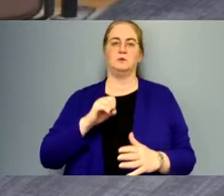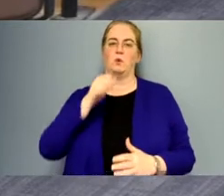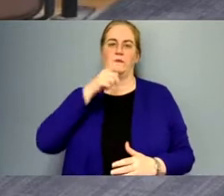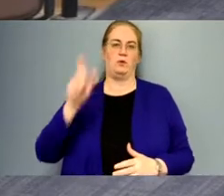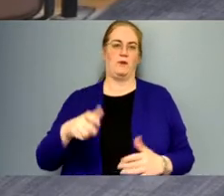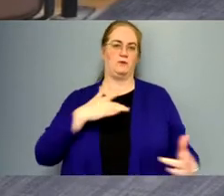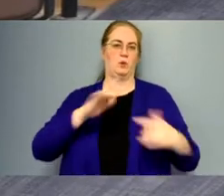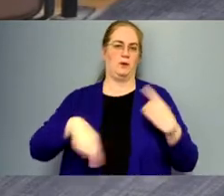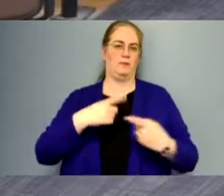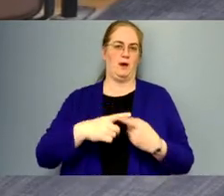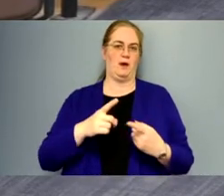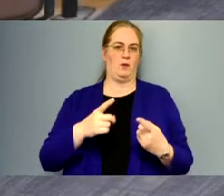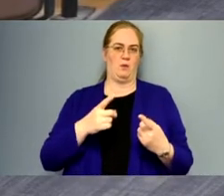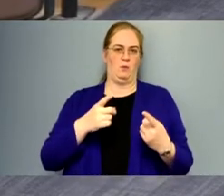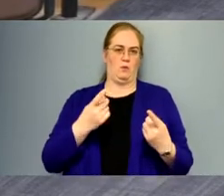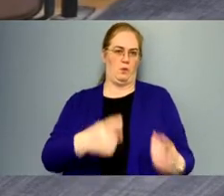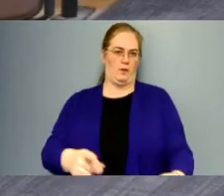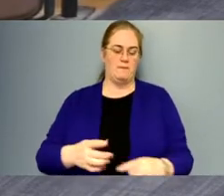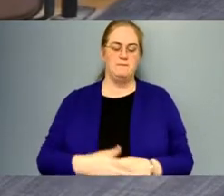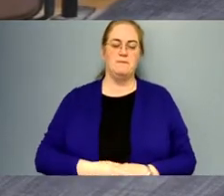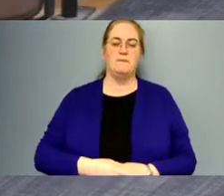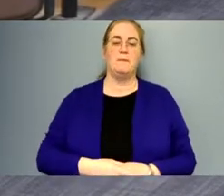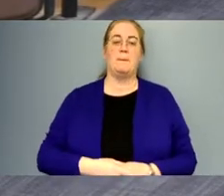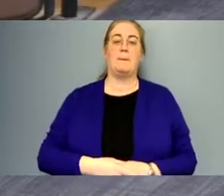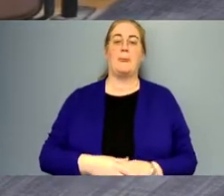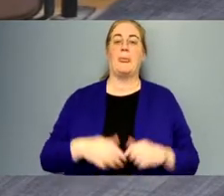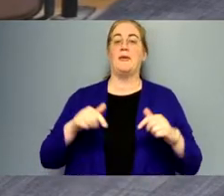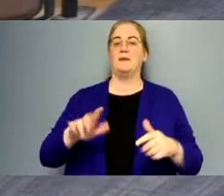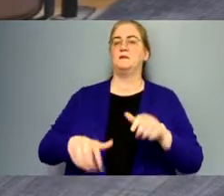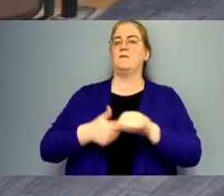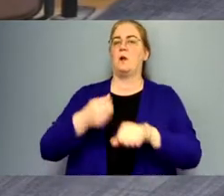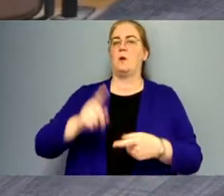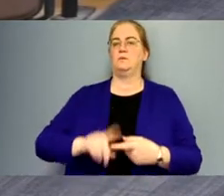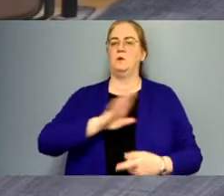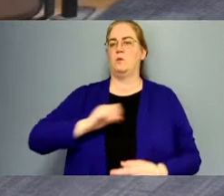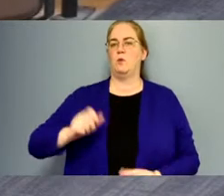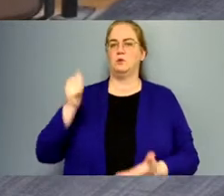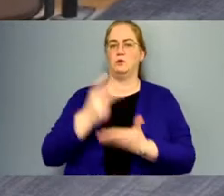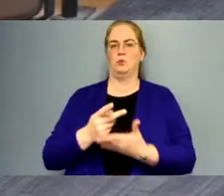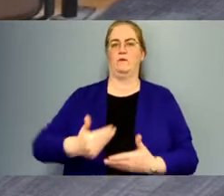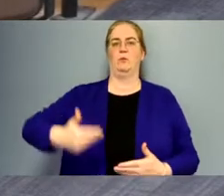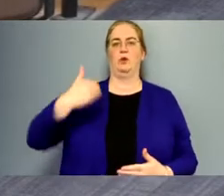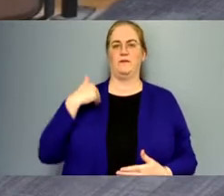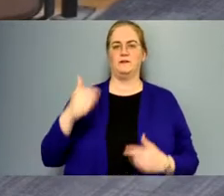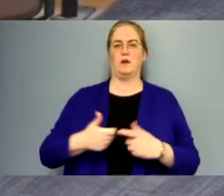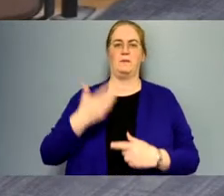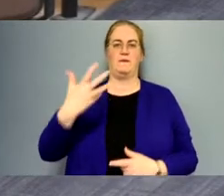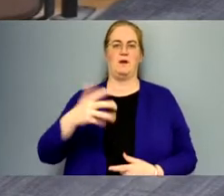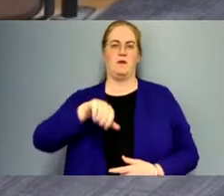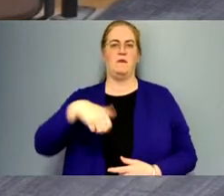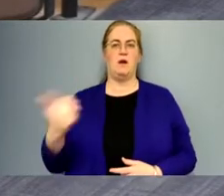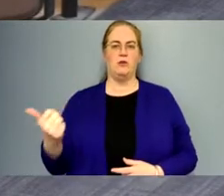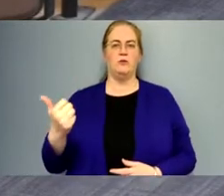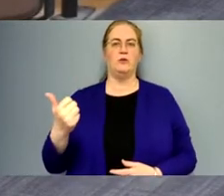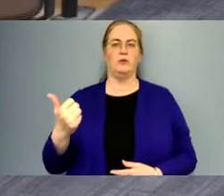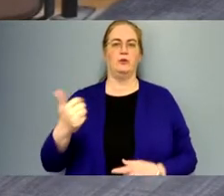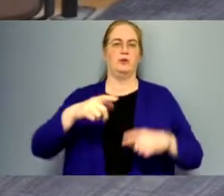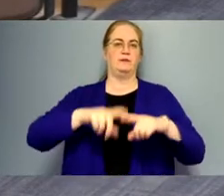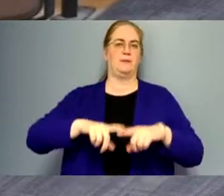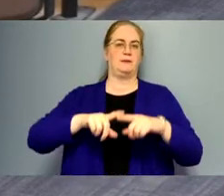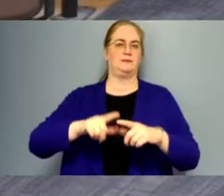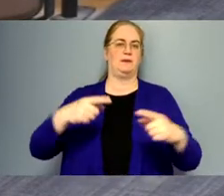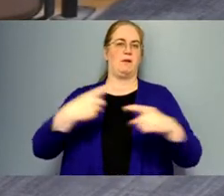don't have to worry about where that's going. Um, this is a follow-up to the board's approval previously of the five other, uh, dependency